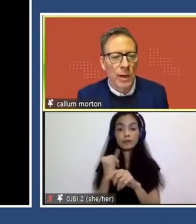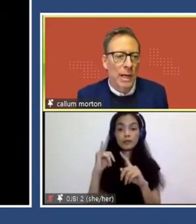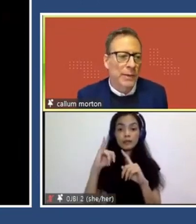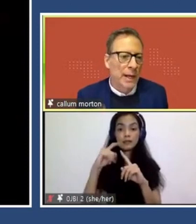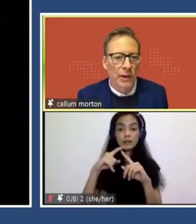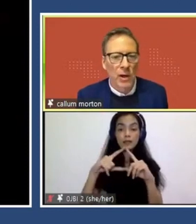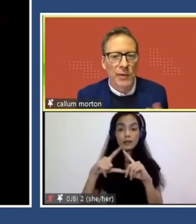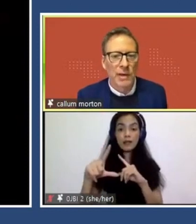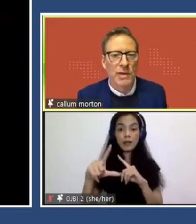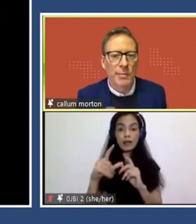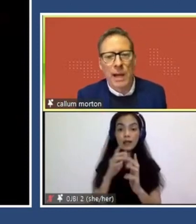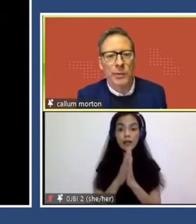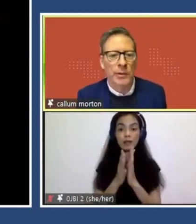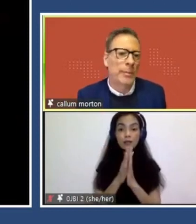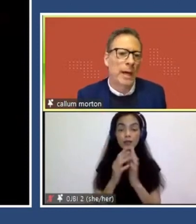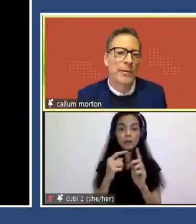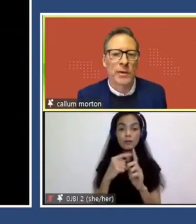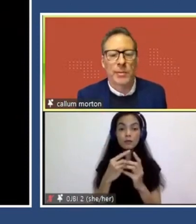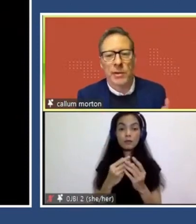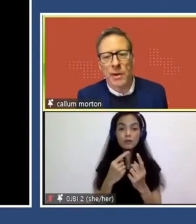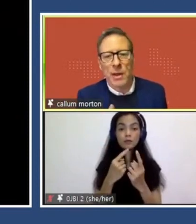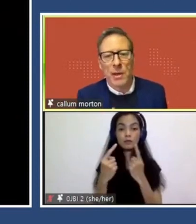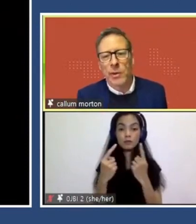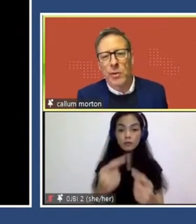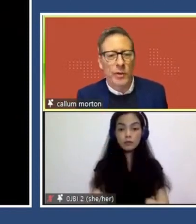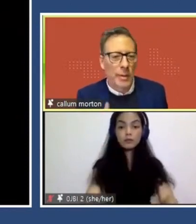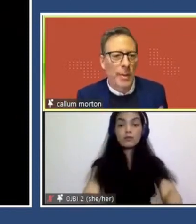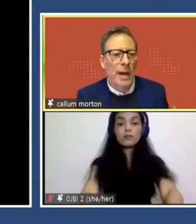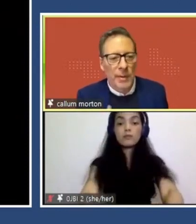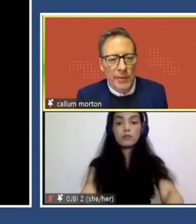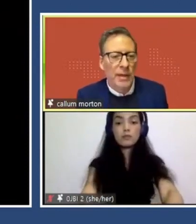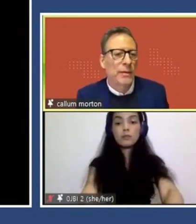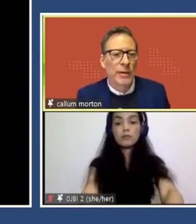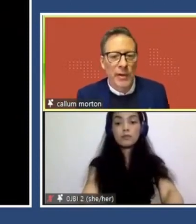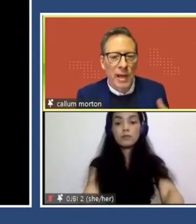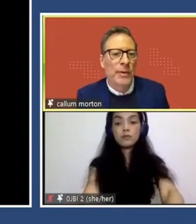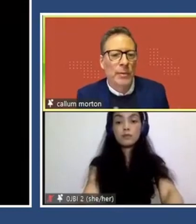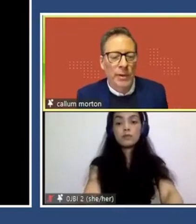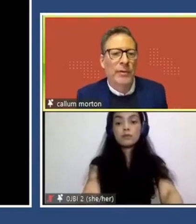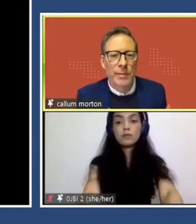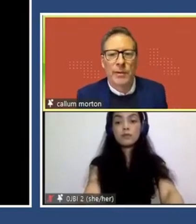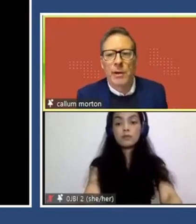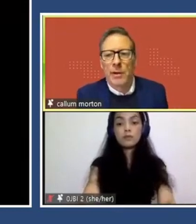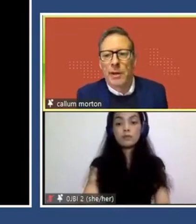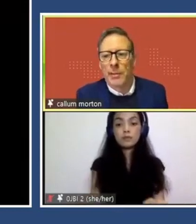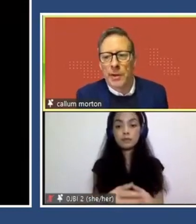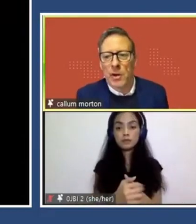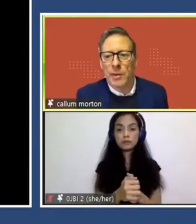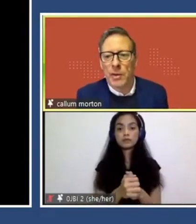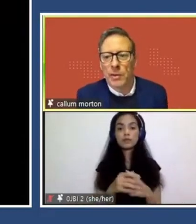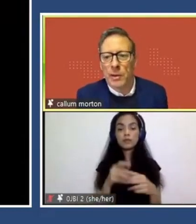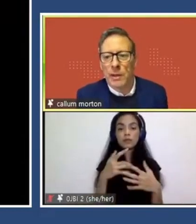straight away and then had a conversation back with them about those images. We talked to them about a pavilion. We framed